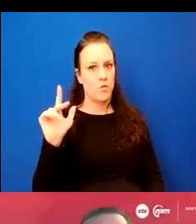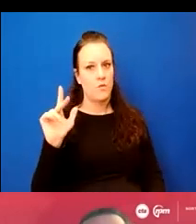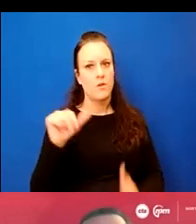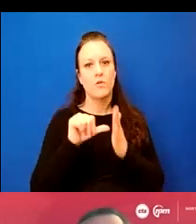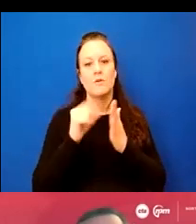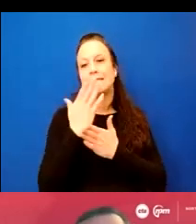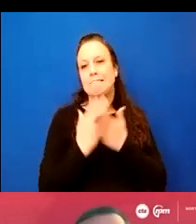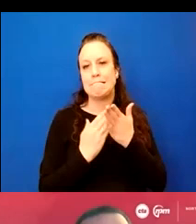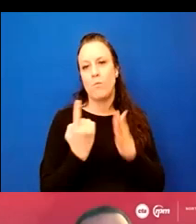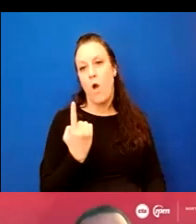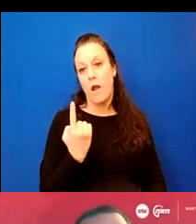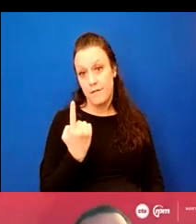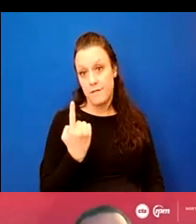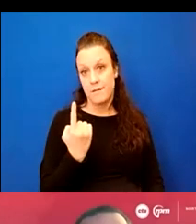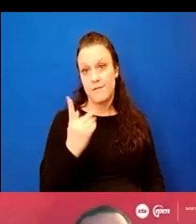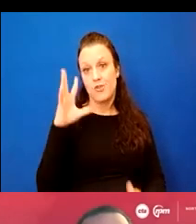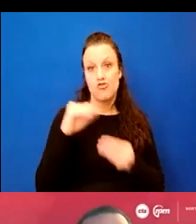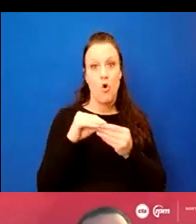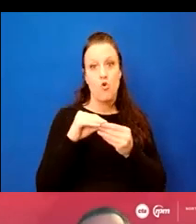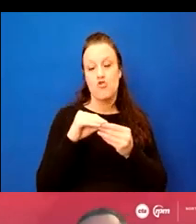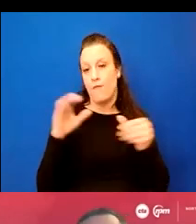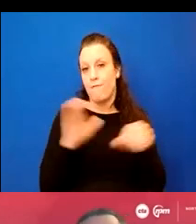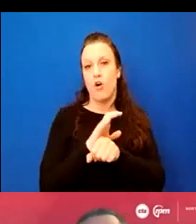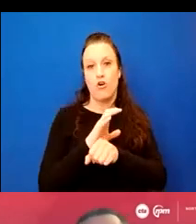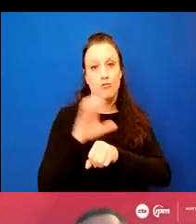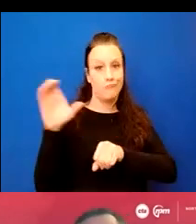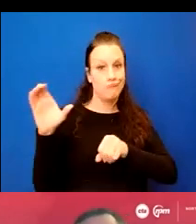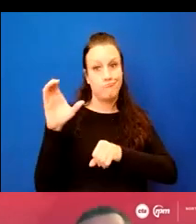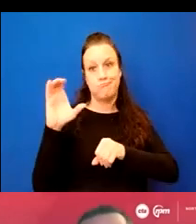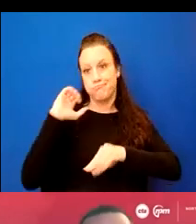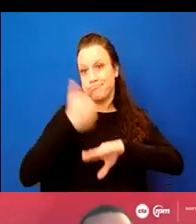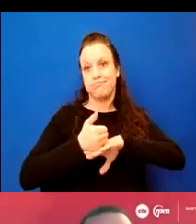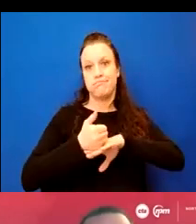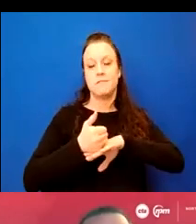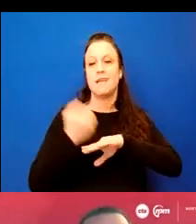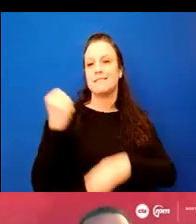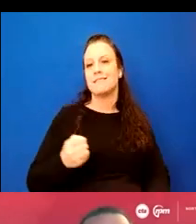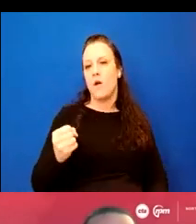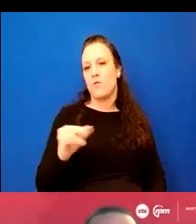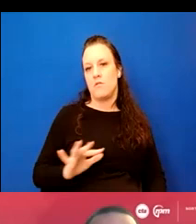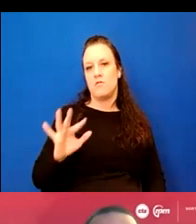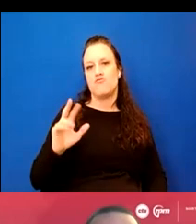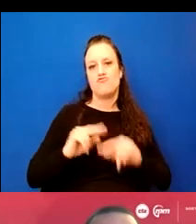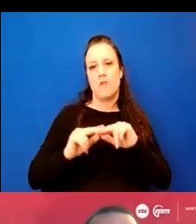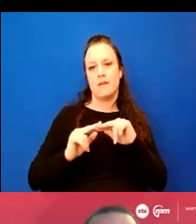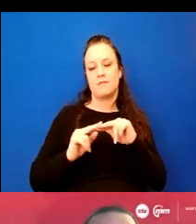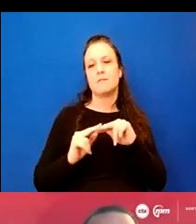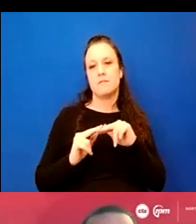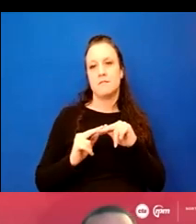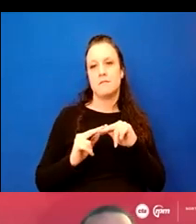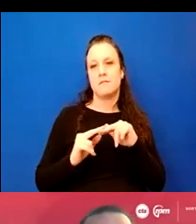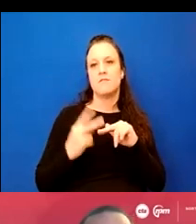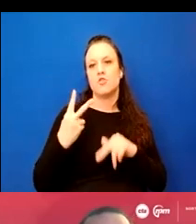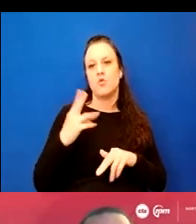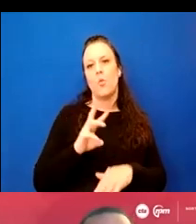one, which is the, uh, total reconstruction, uh, state of southbound tracks, the two west